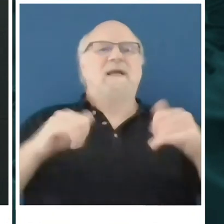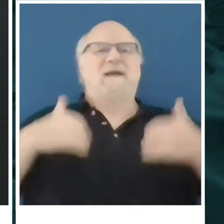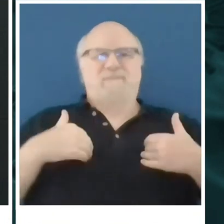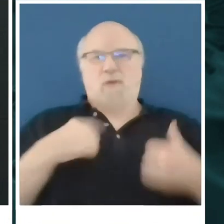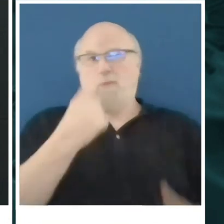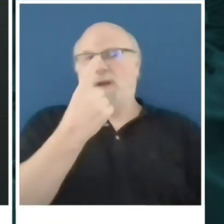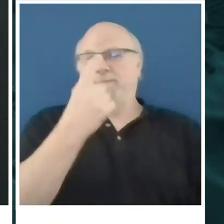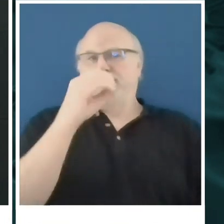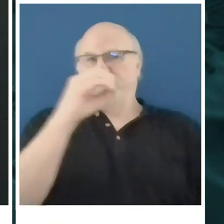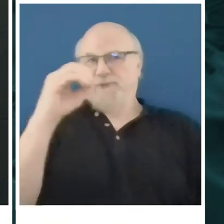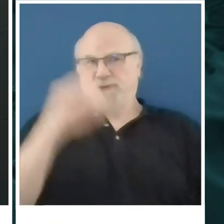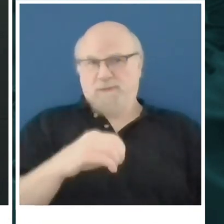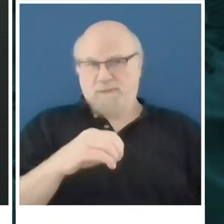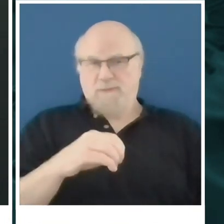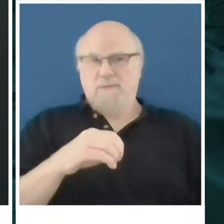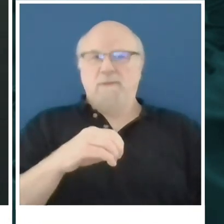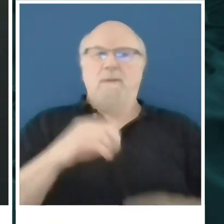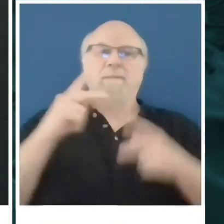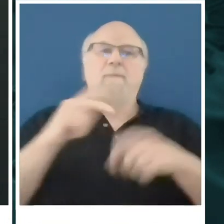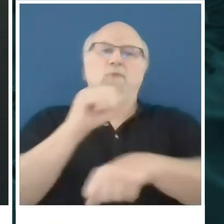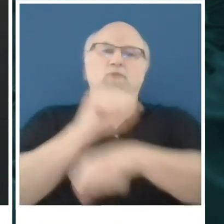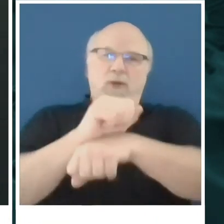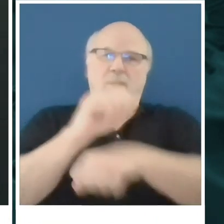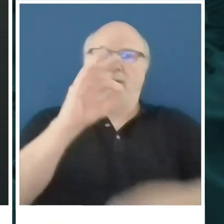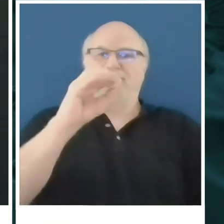back yesterday. We're down to 15.